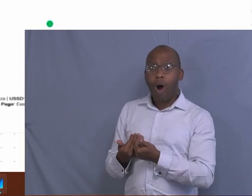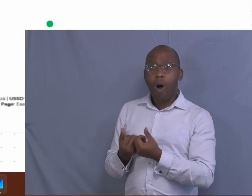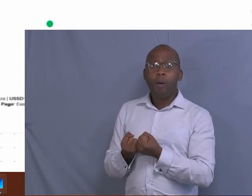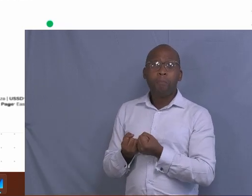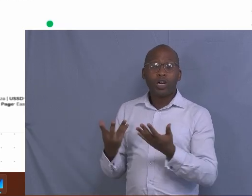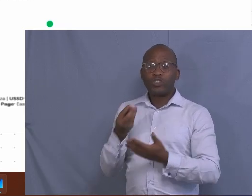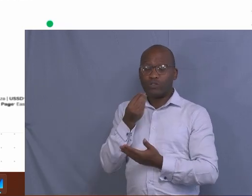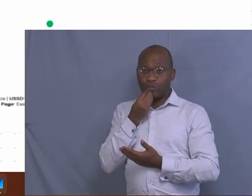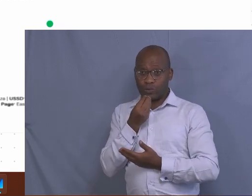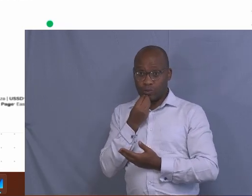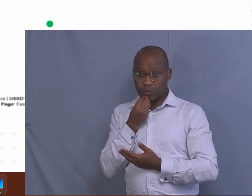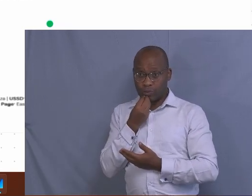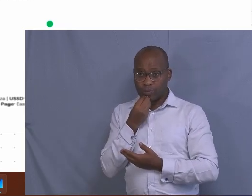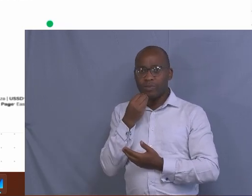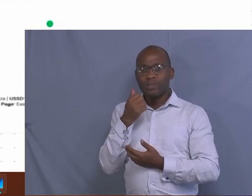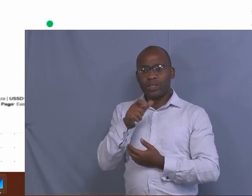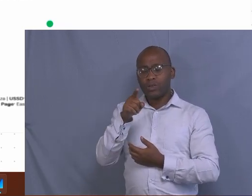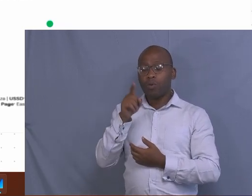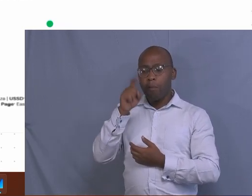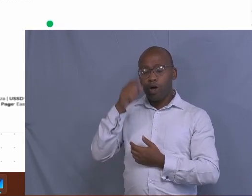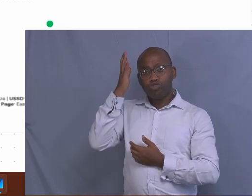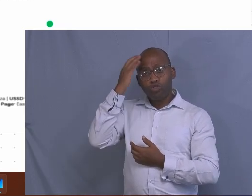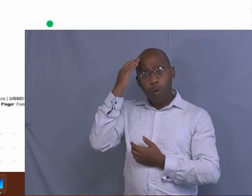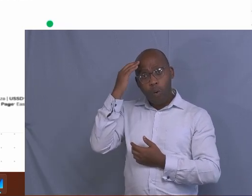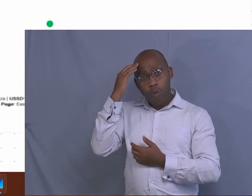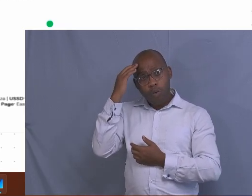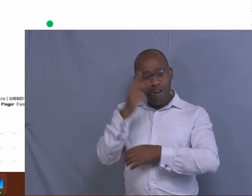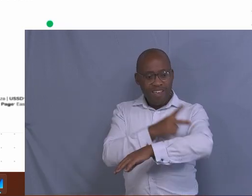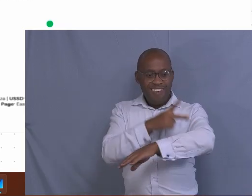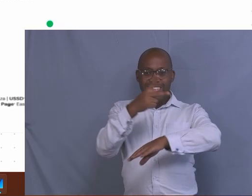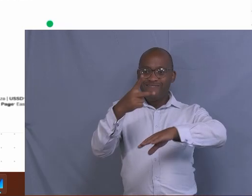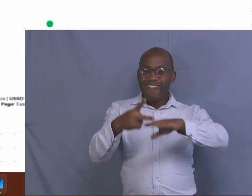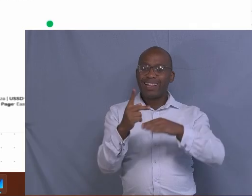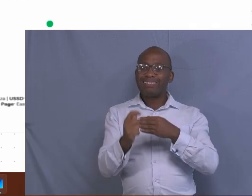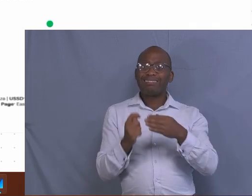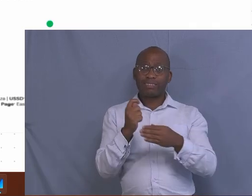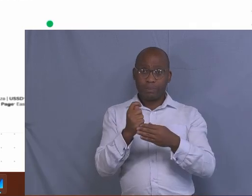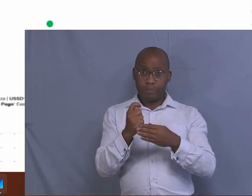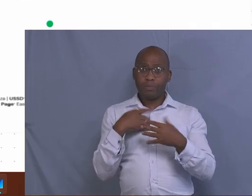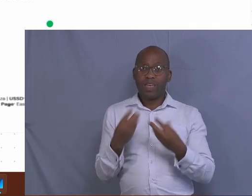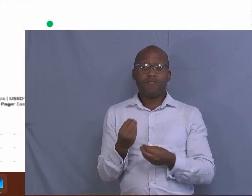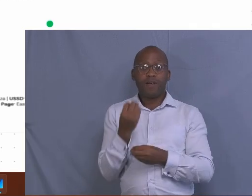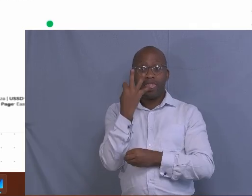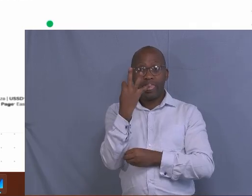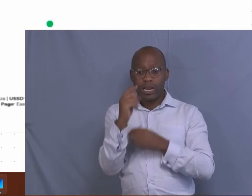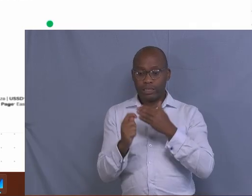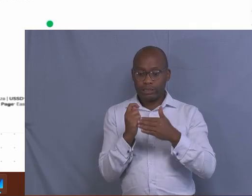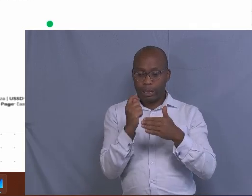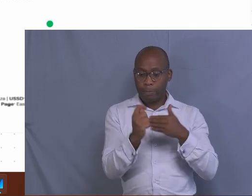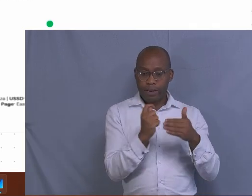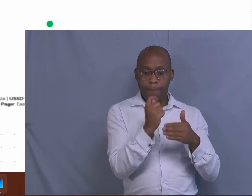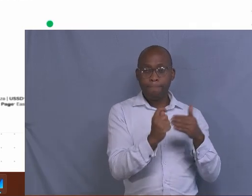you determine your veiled types. As I said before, veiled types are categorized into three, sweet, sour,